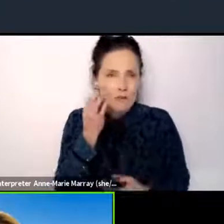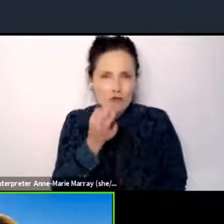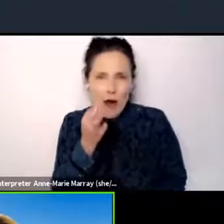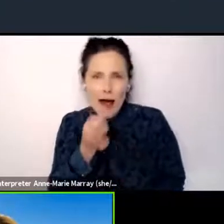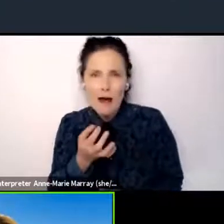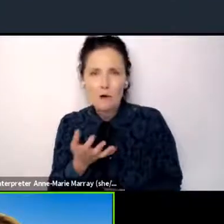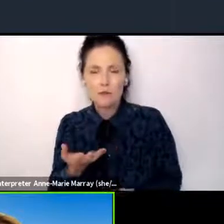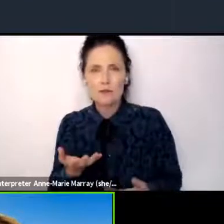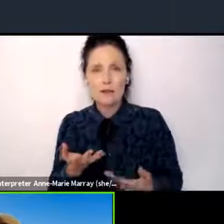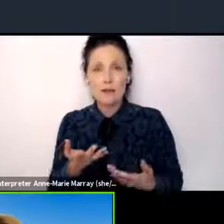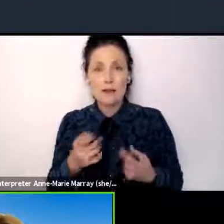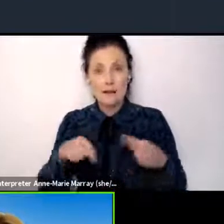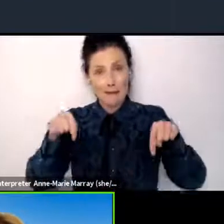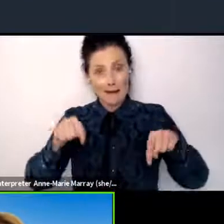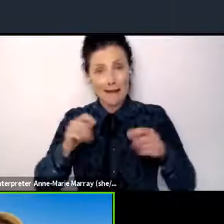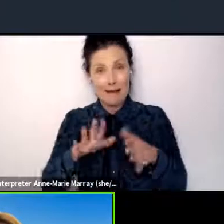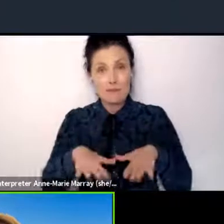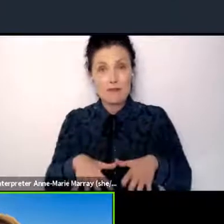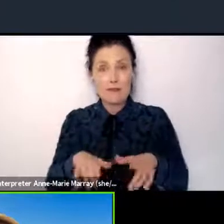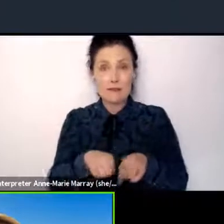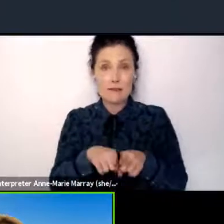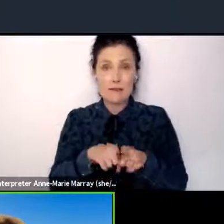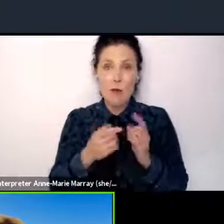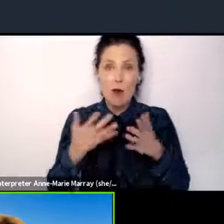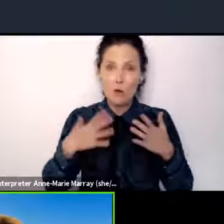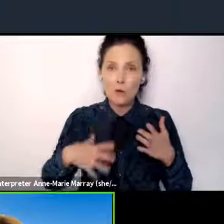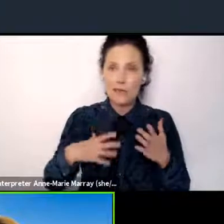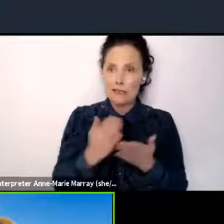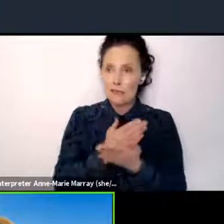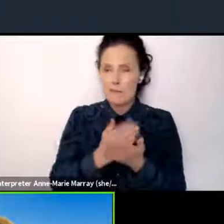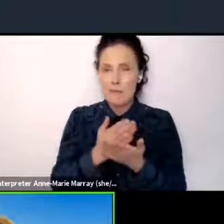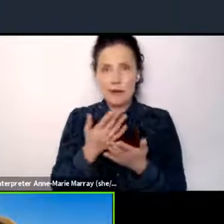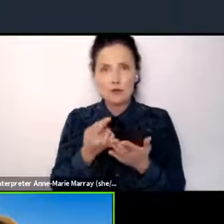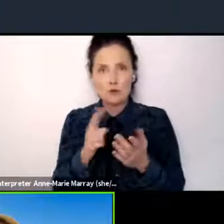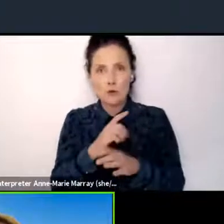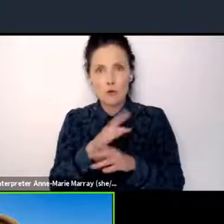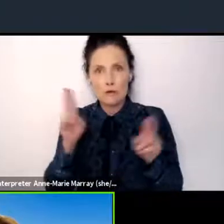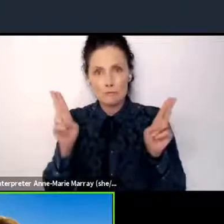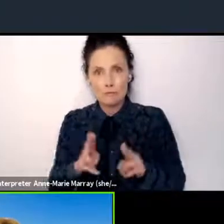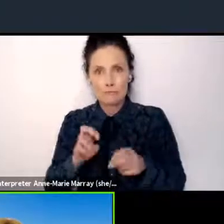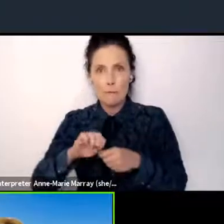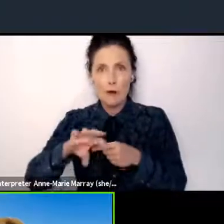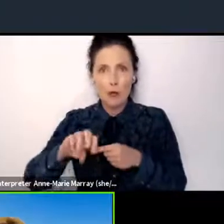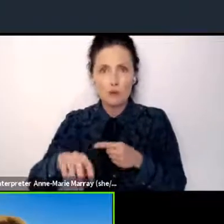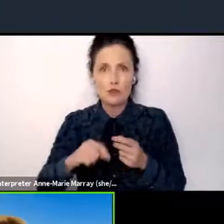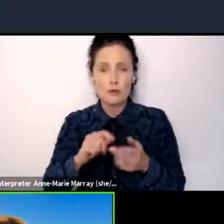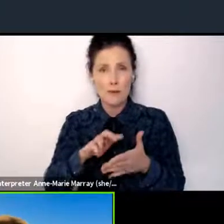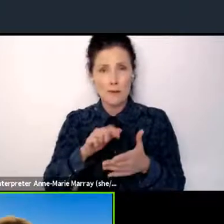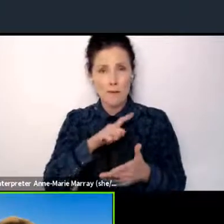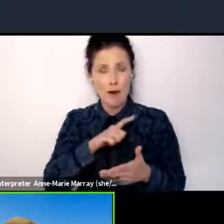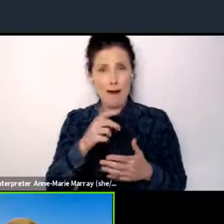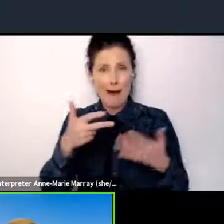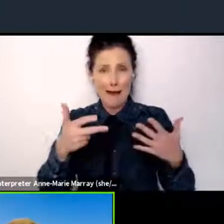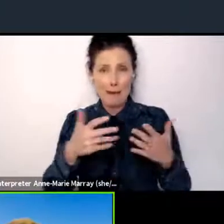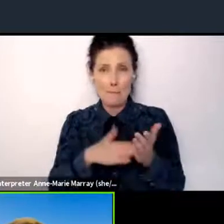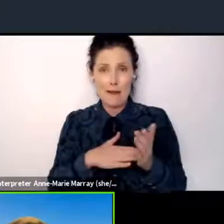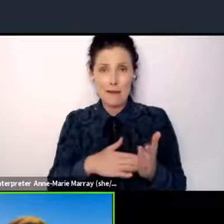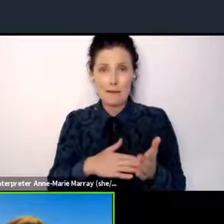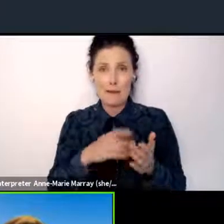go hand in hand with deprived communities suffering more pollution, you know, 8 million people are dying every year.